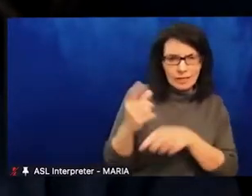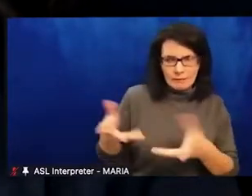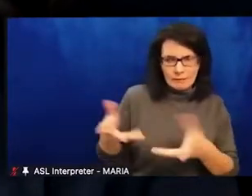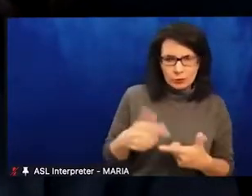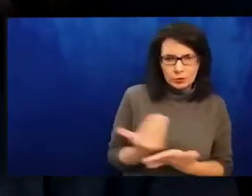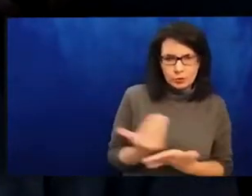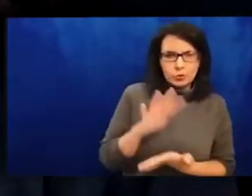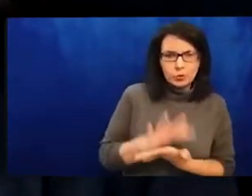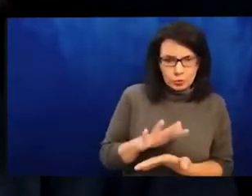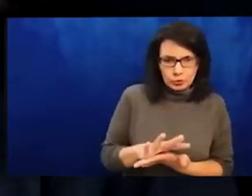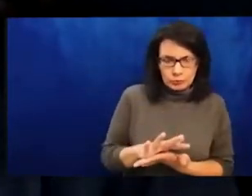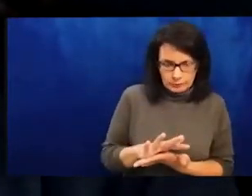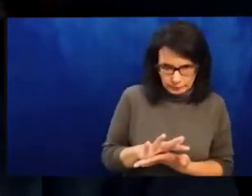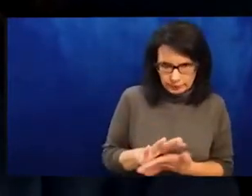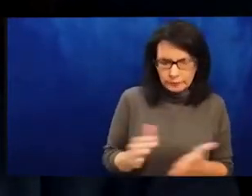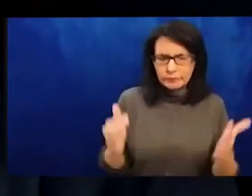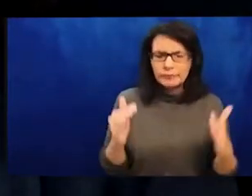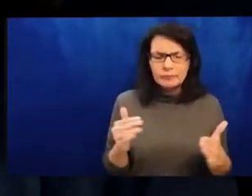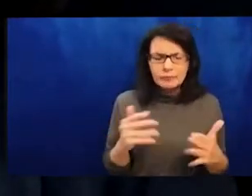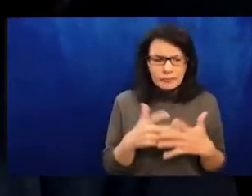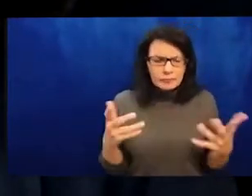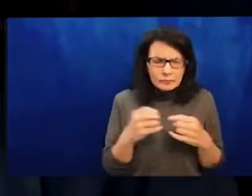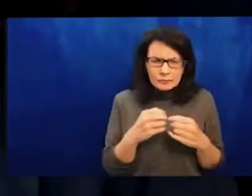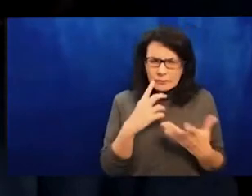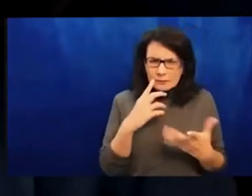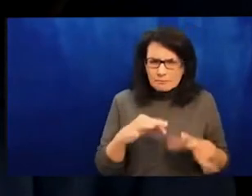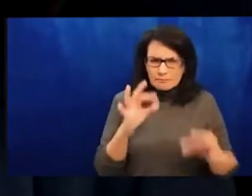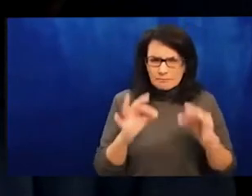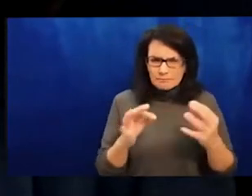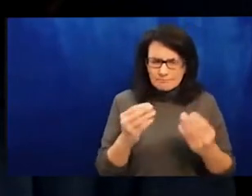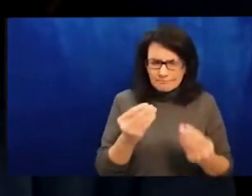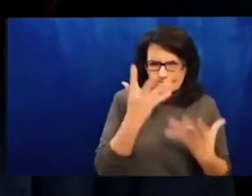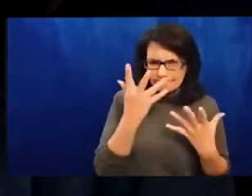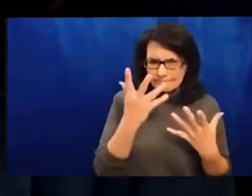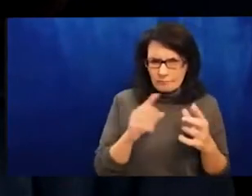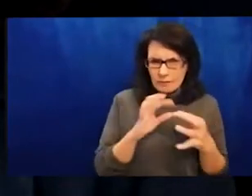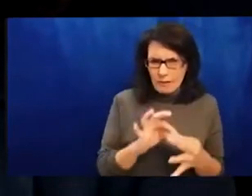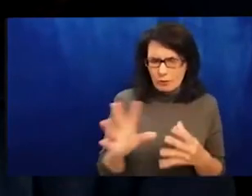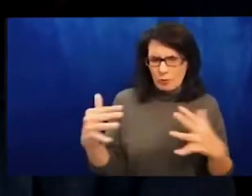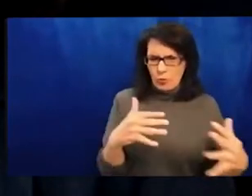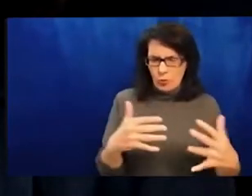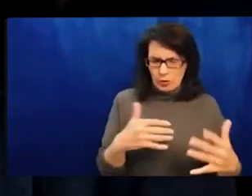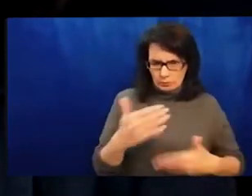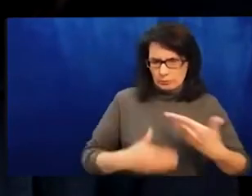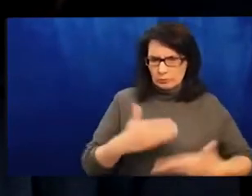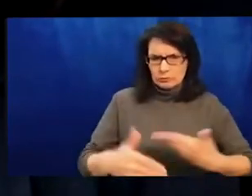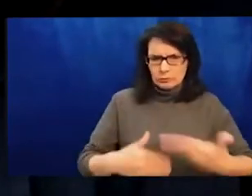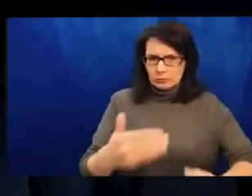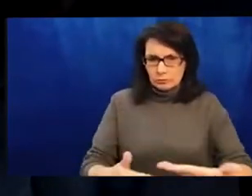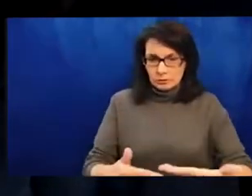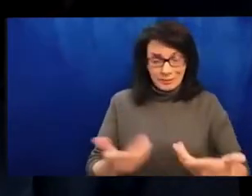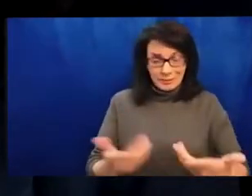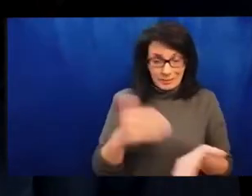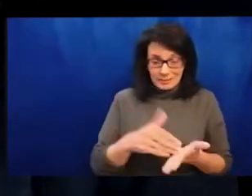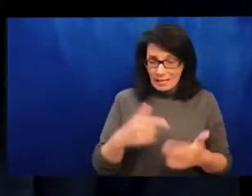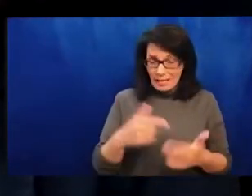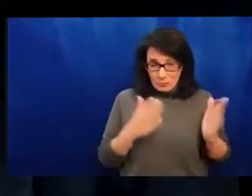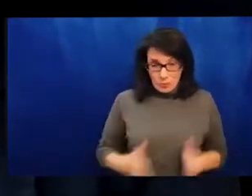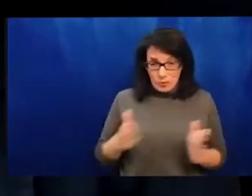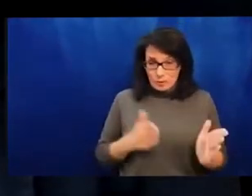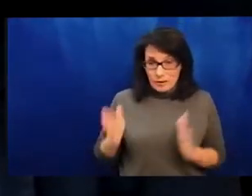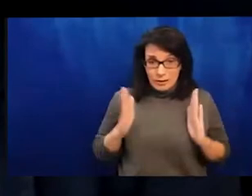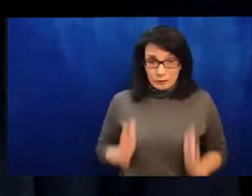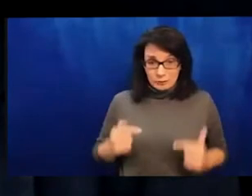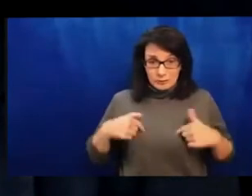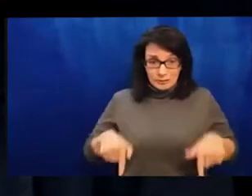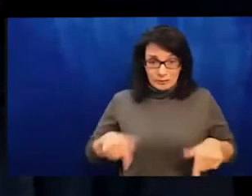students, faculty and staff and I want to highlight a concert and fundraiser for Ukraine that was held last night. Lots more work remains to